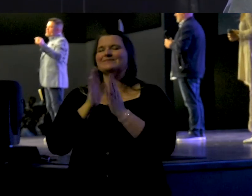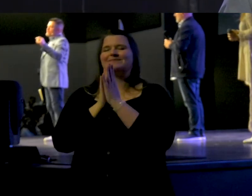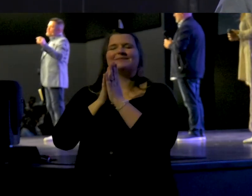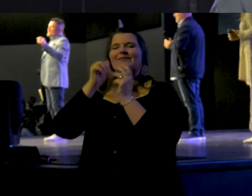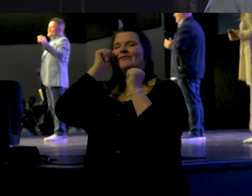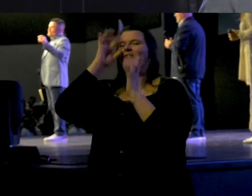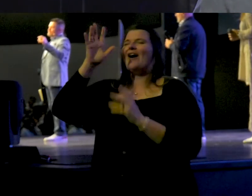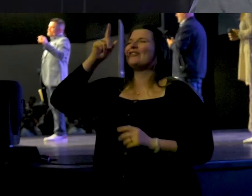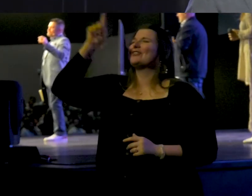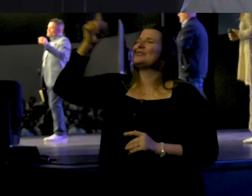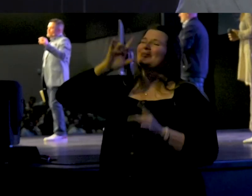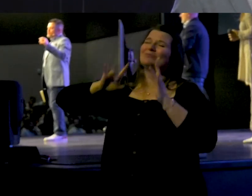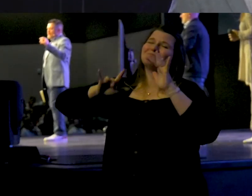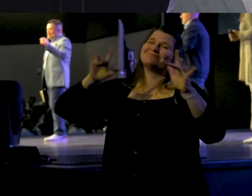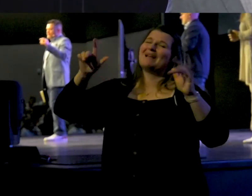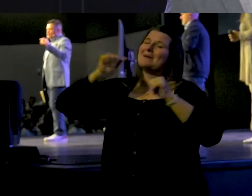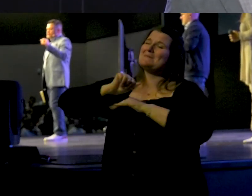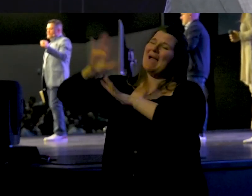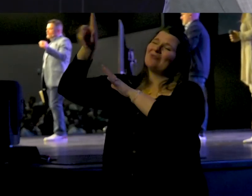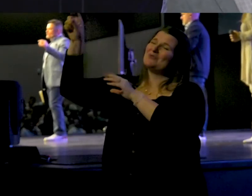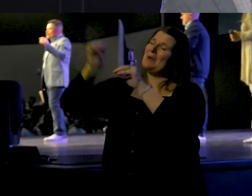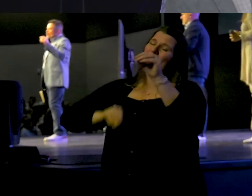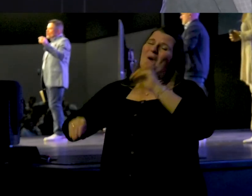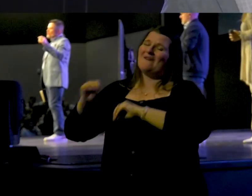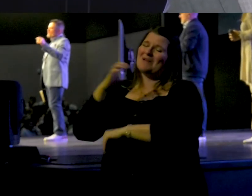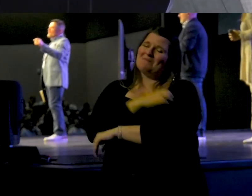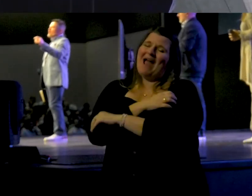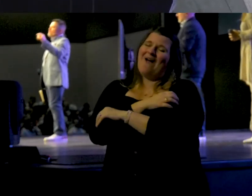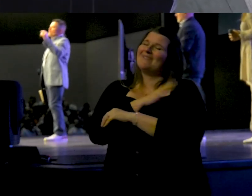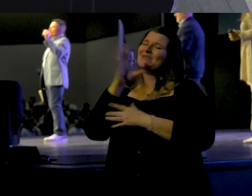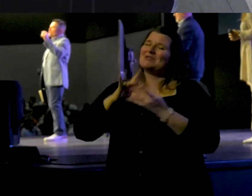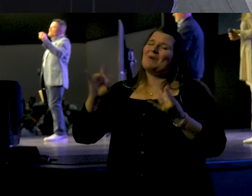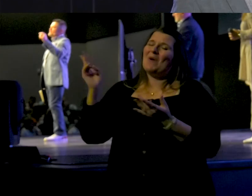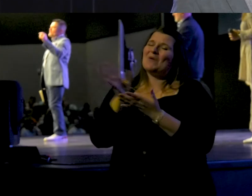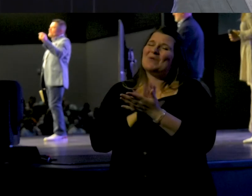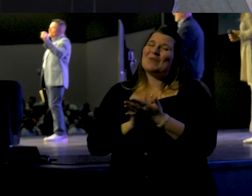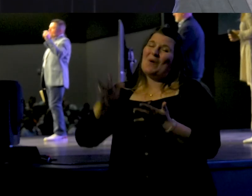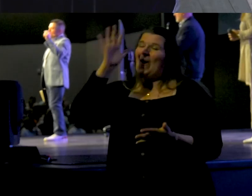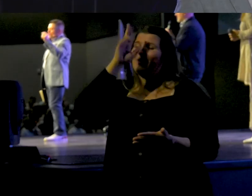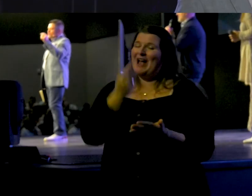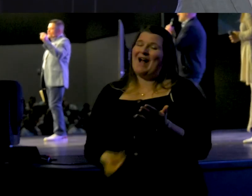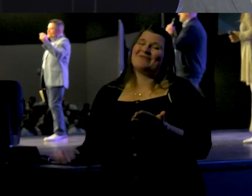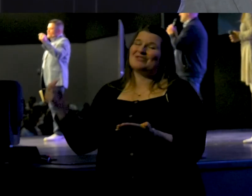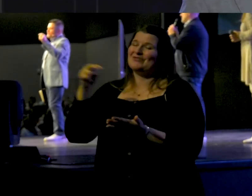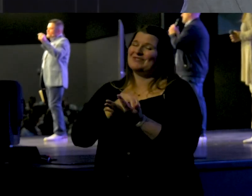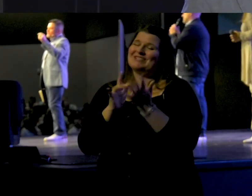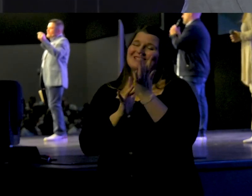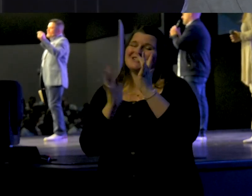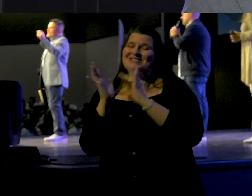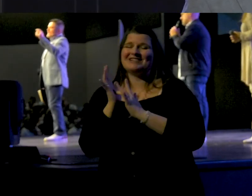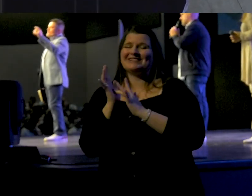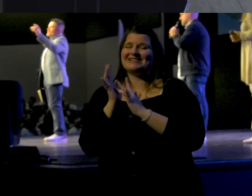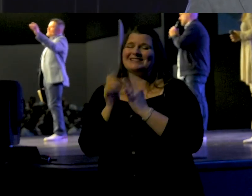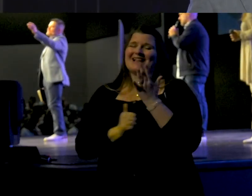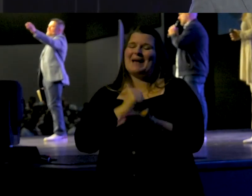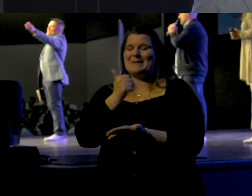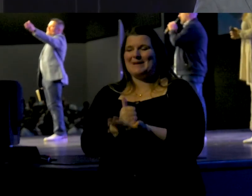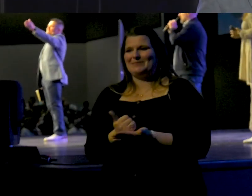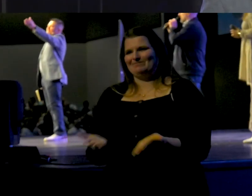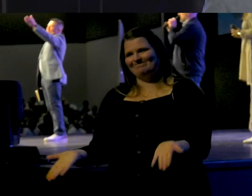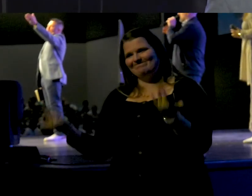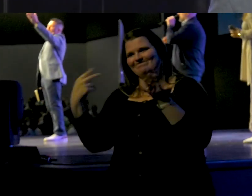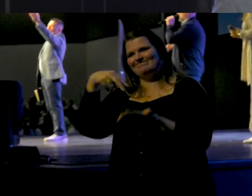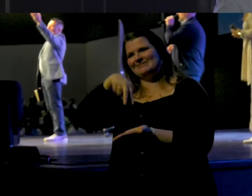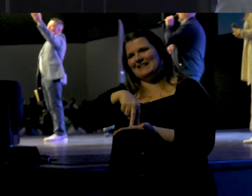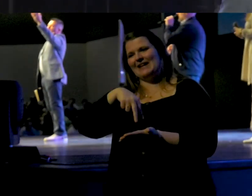move now as only you can through the power of your spirit for the glory of the risen Lord Jesus. Amen. Let's